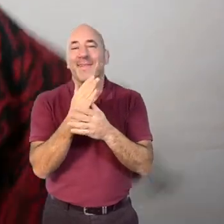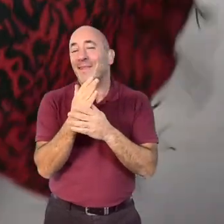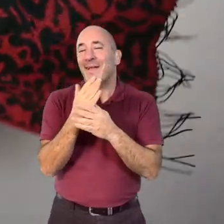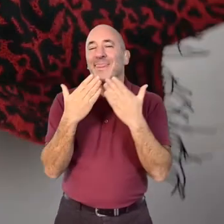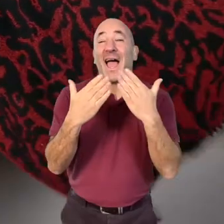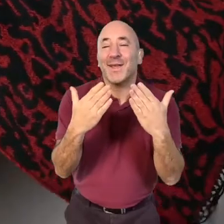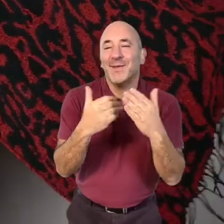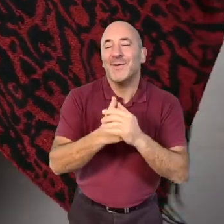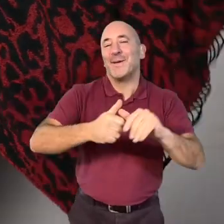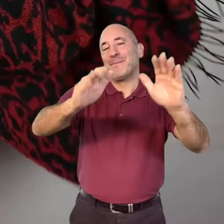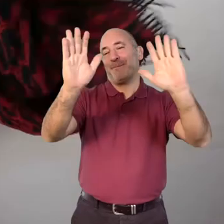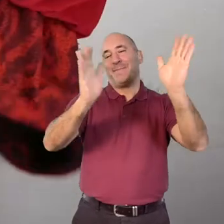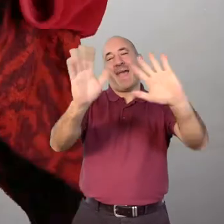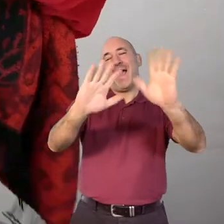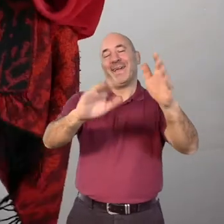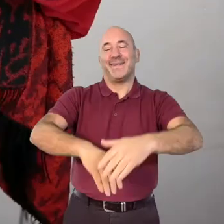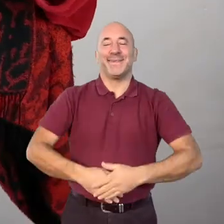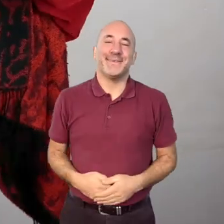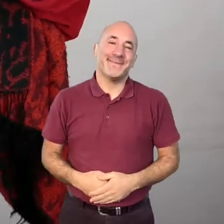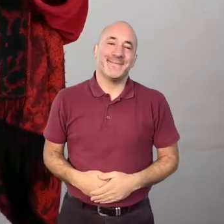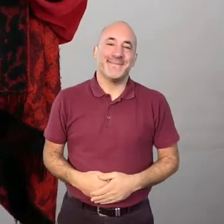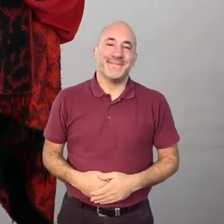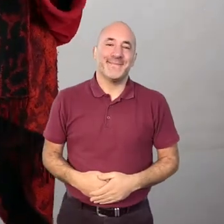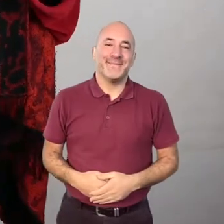did thank you so much bye